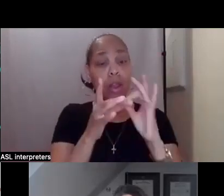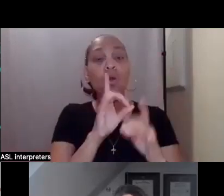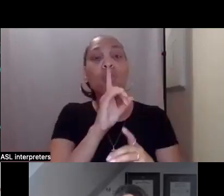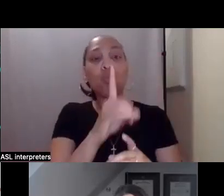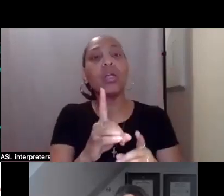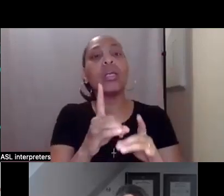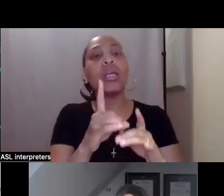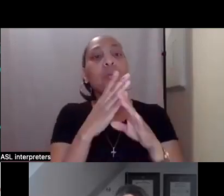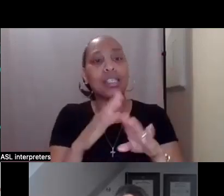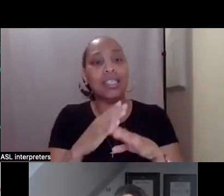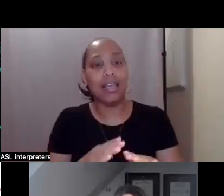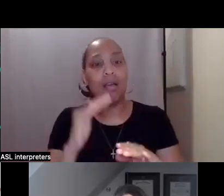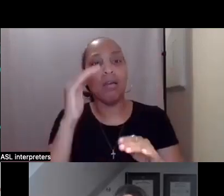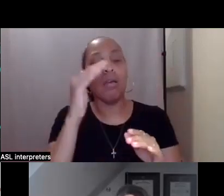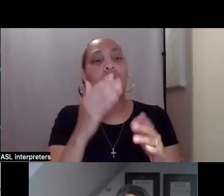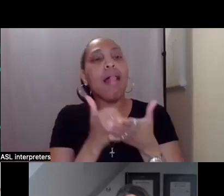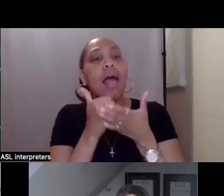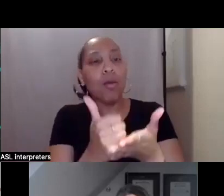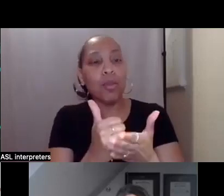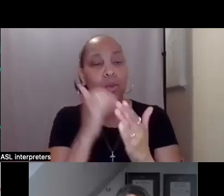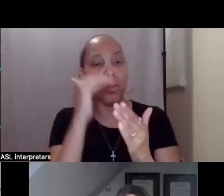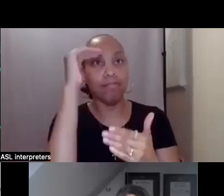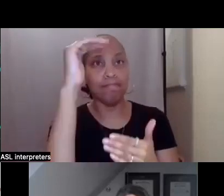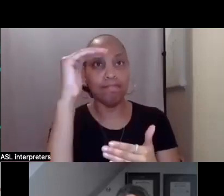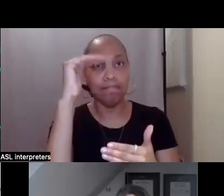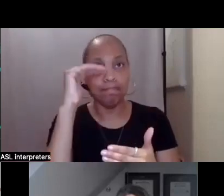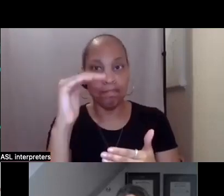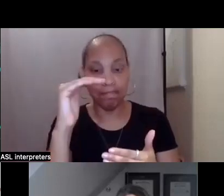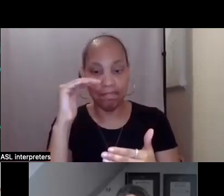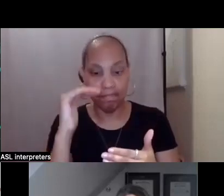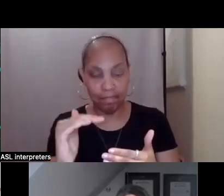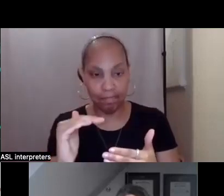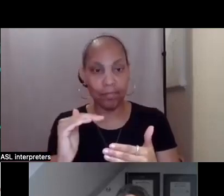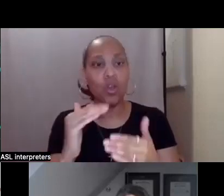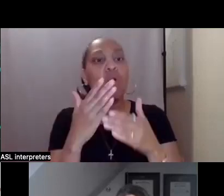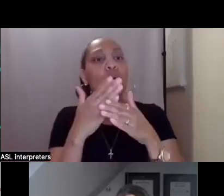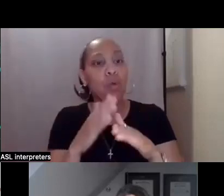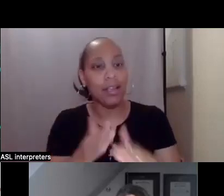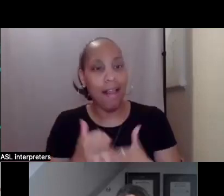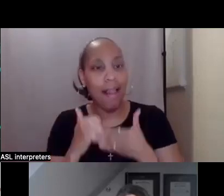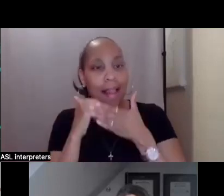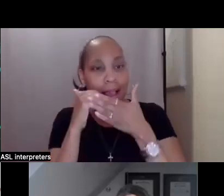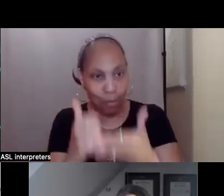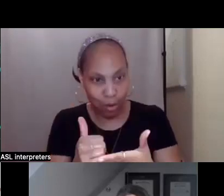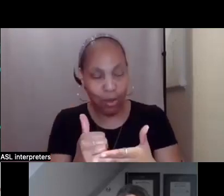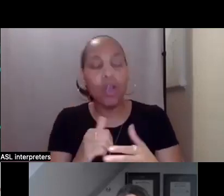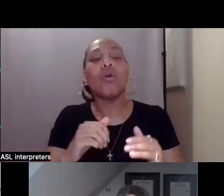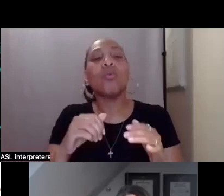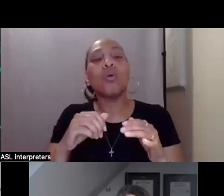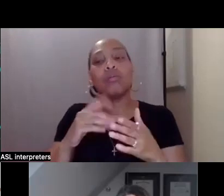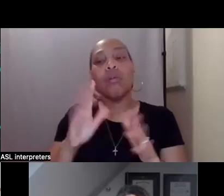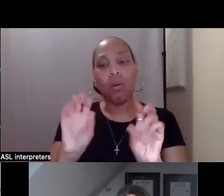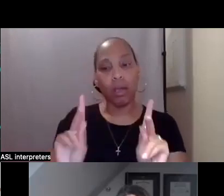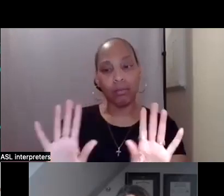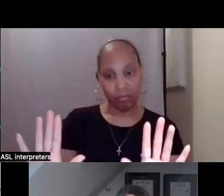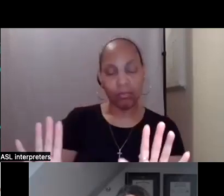step. So you may have a plan for your life and a vision for your life, but then we help break that apart and start, okay, first, let's